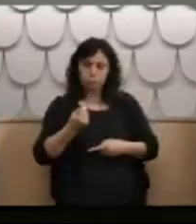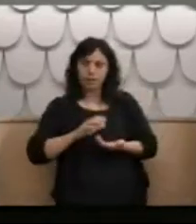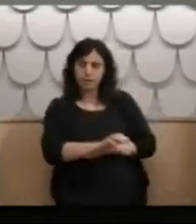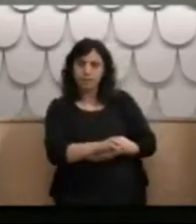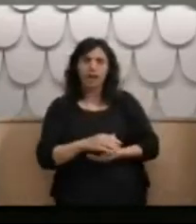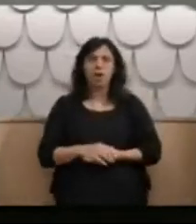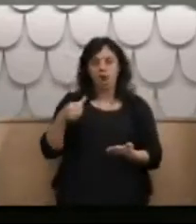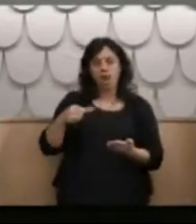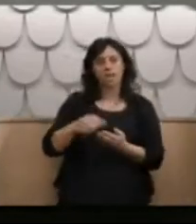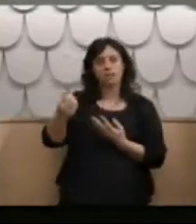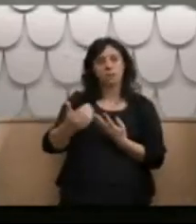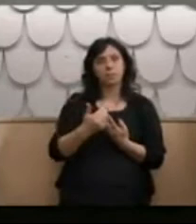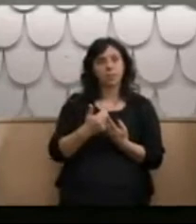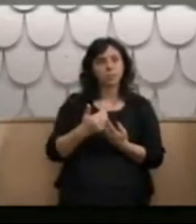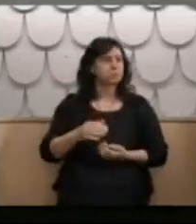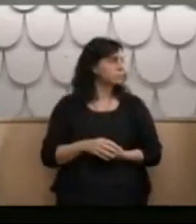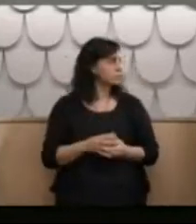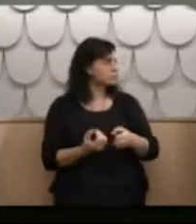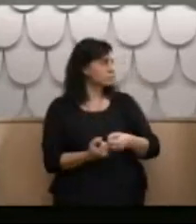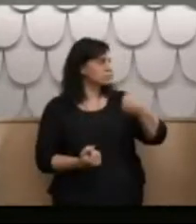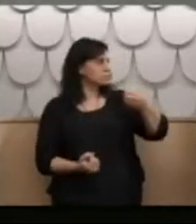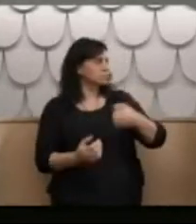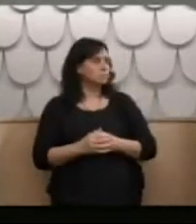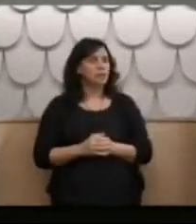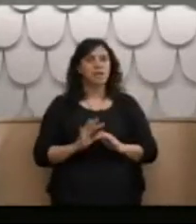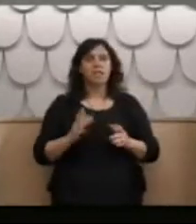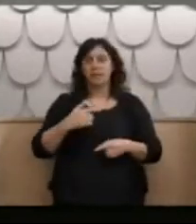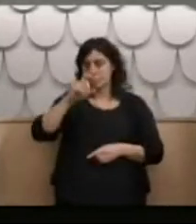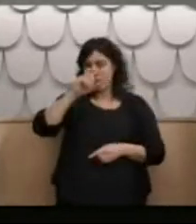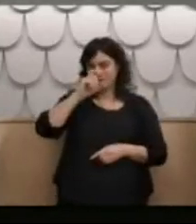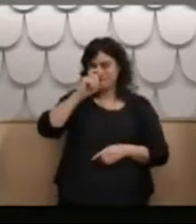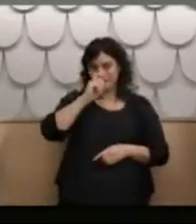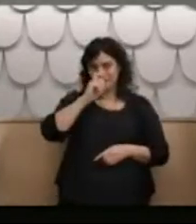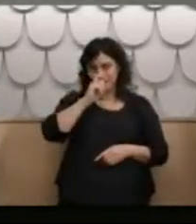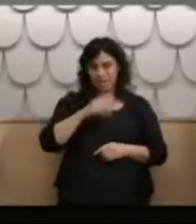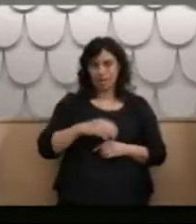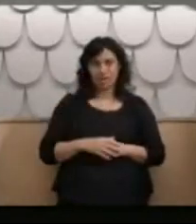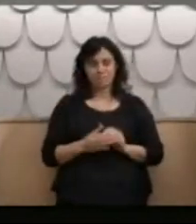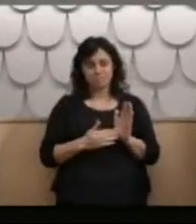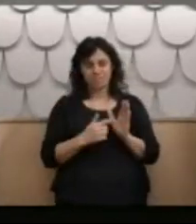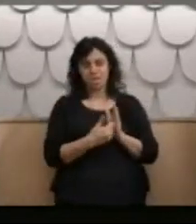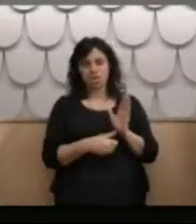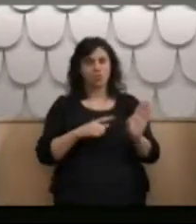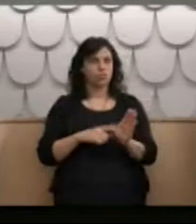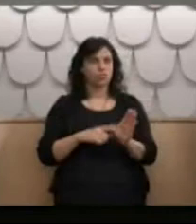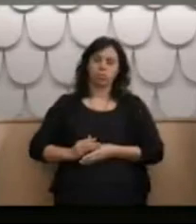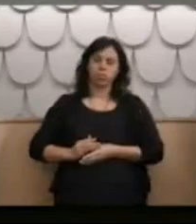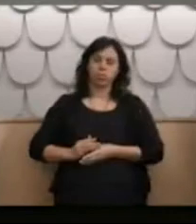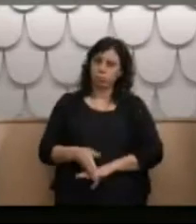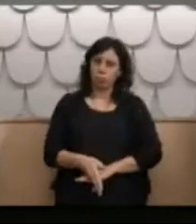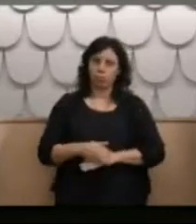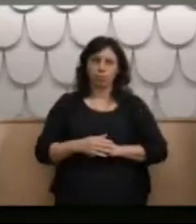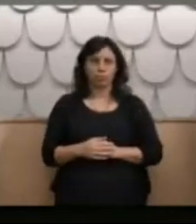And then my sister, Mary, she's the one that, as I say, did all the work. Right.